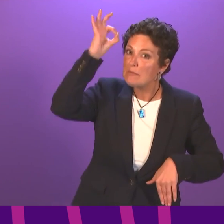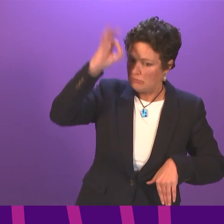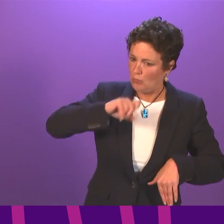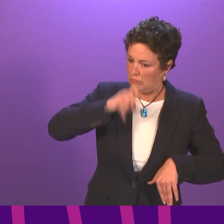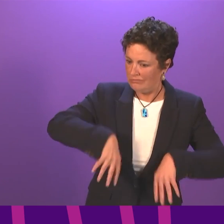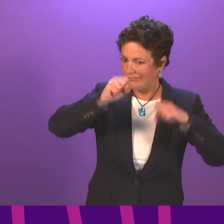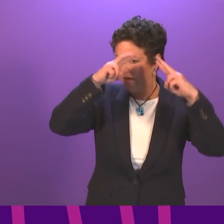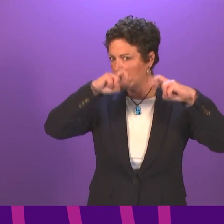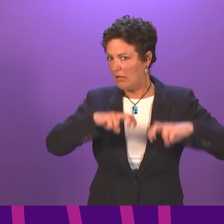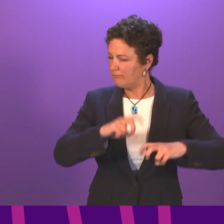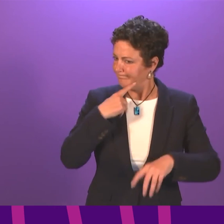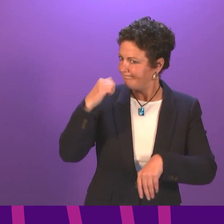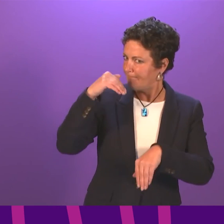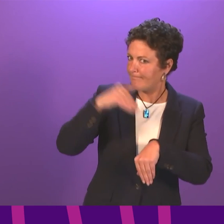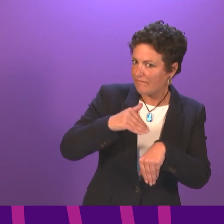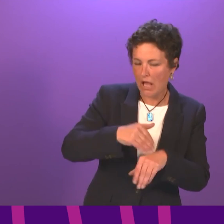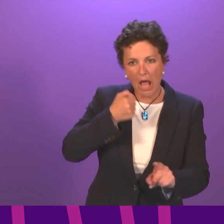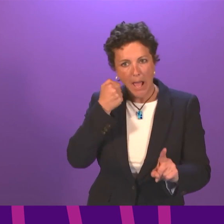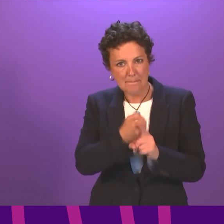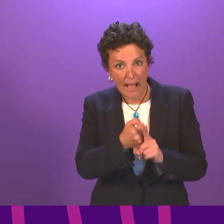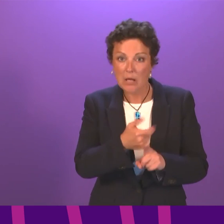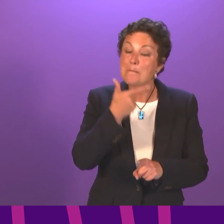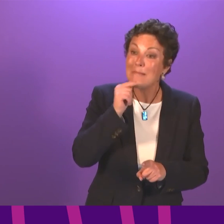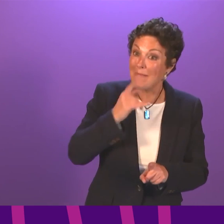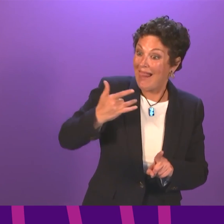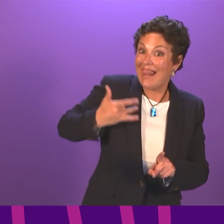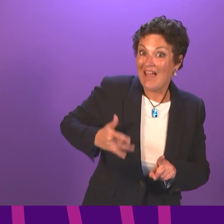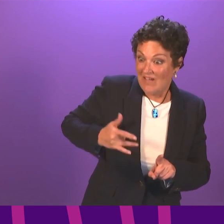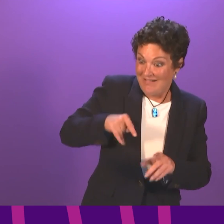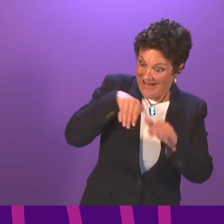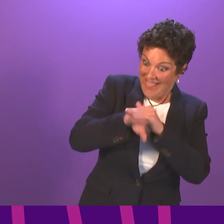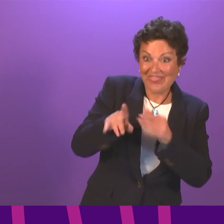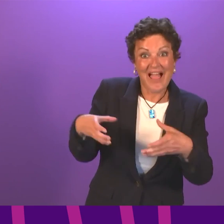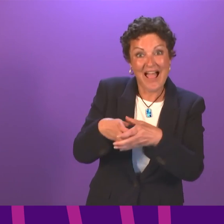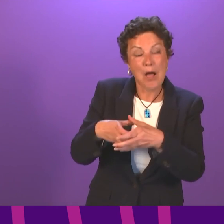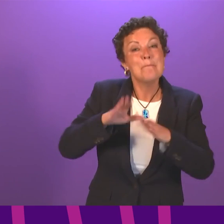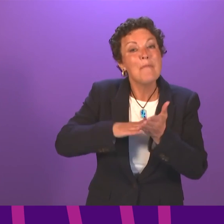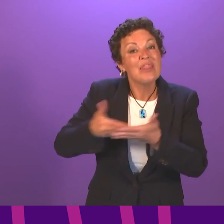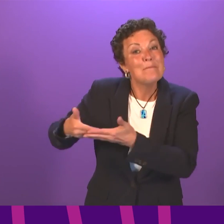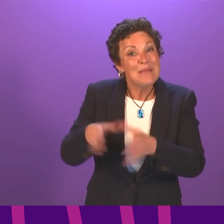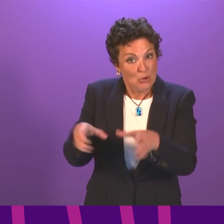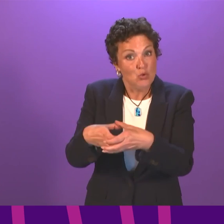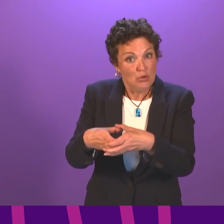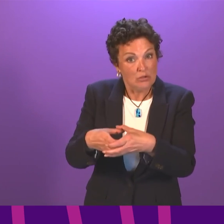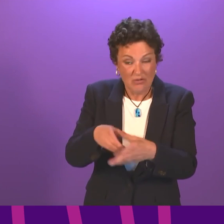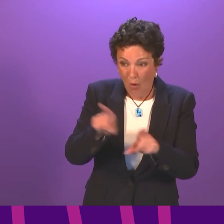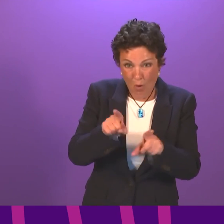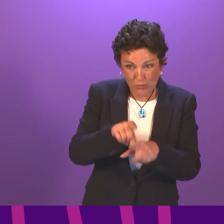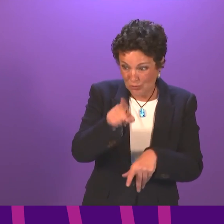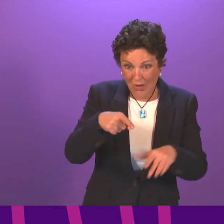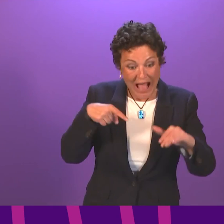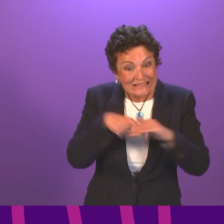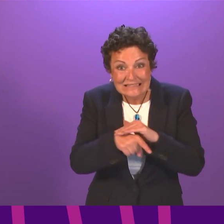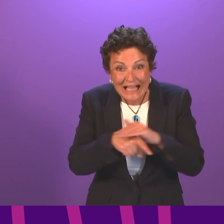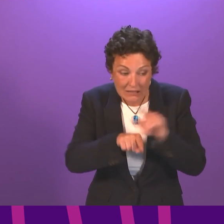investigating the impact on families living within the unit? Does she agree that the current system of housing and asylum-seeking families is deeply